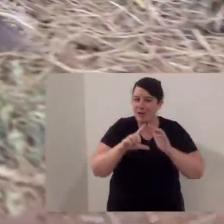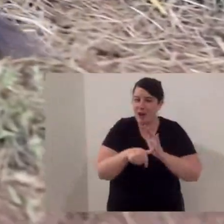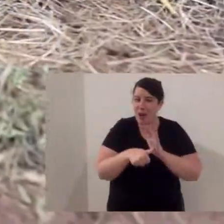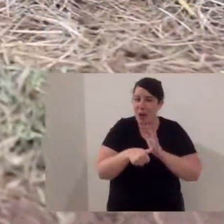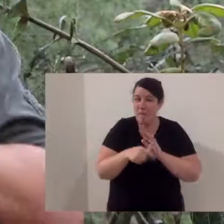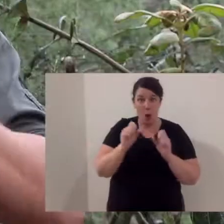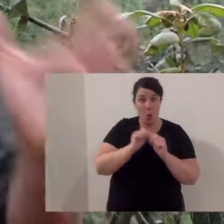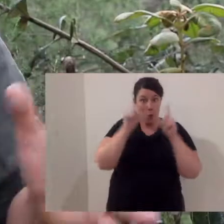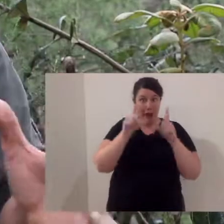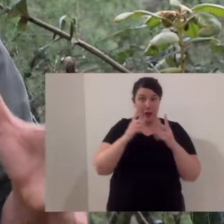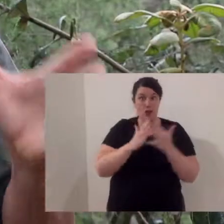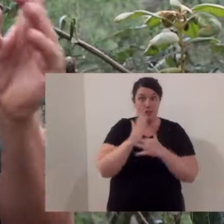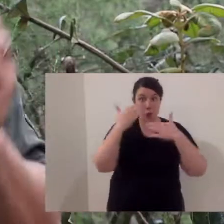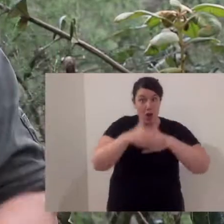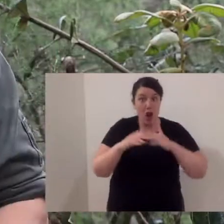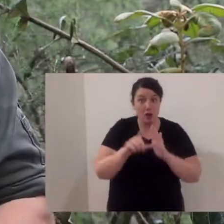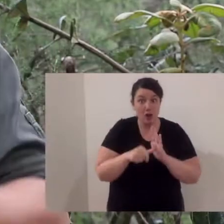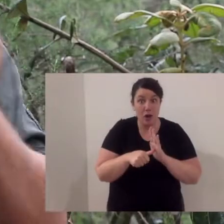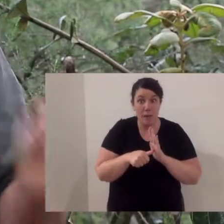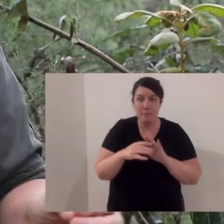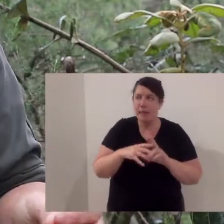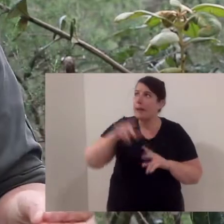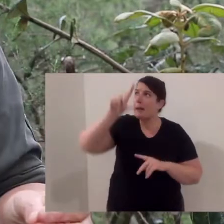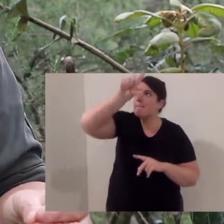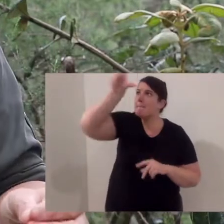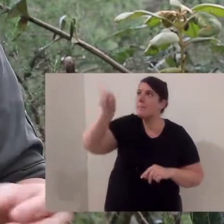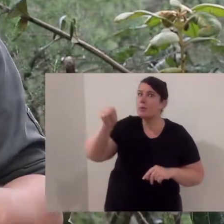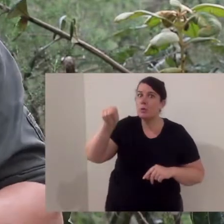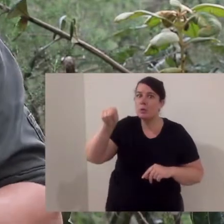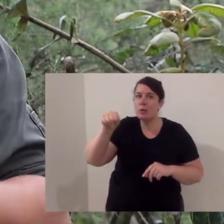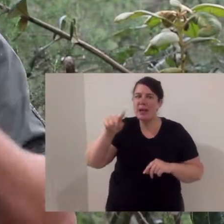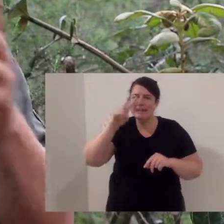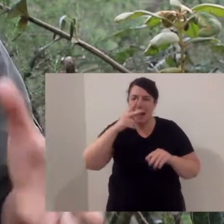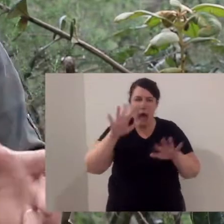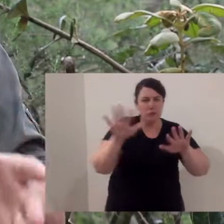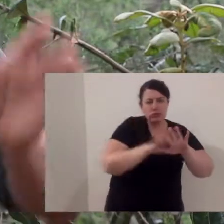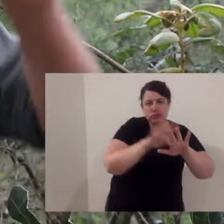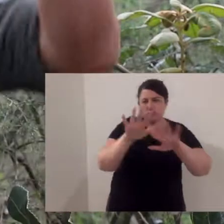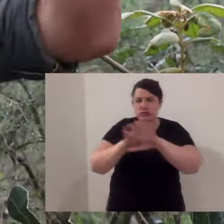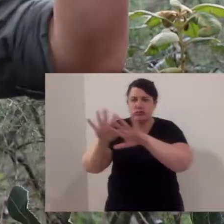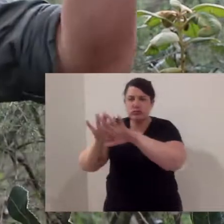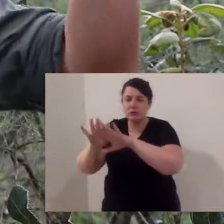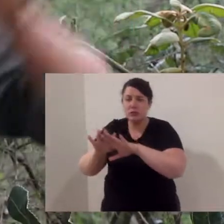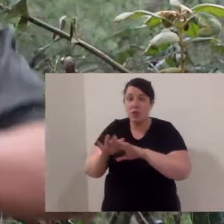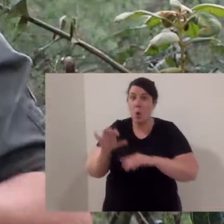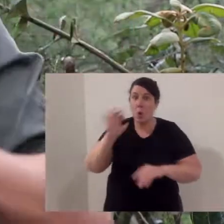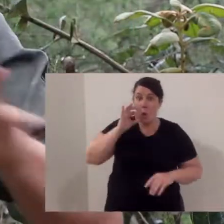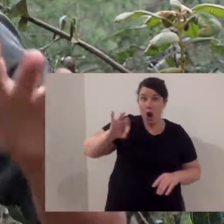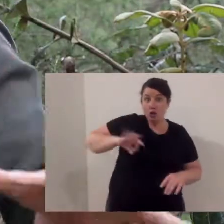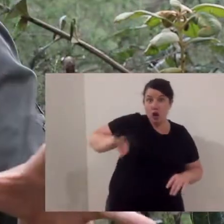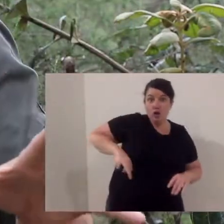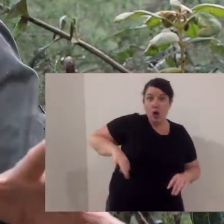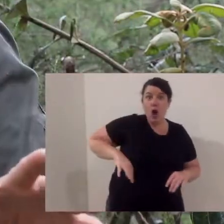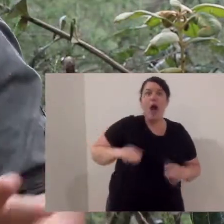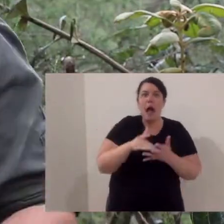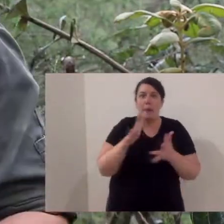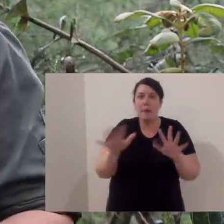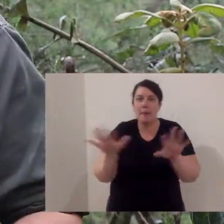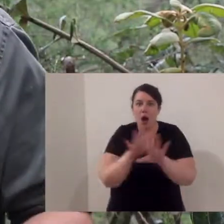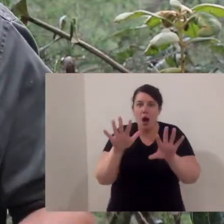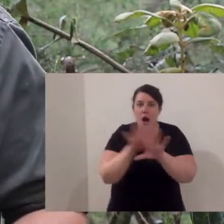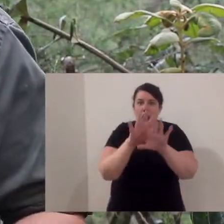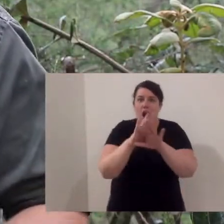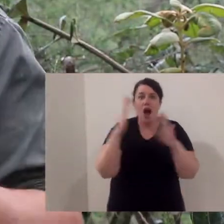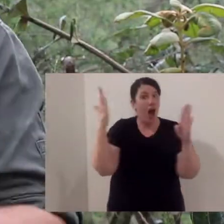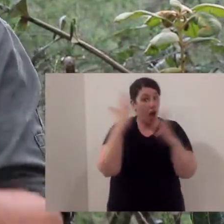quolls are nocturnal. They're awake through the night time. Now, at that point, you've got the moonlight and dark shadows. And